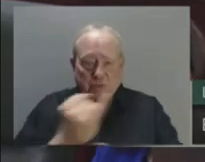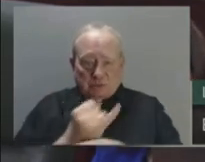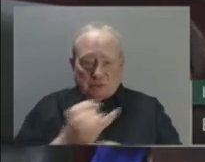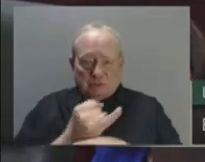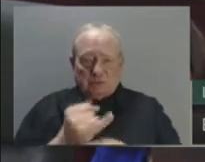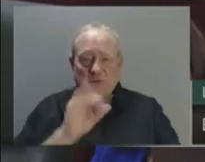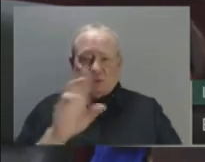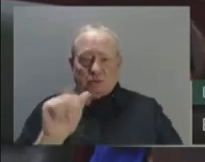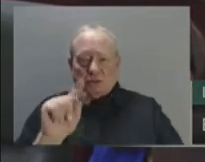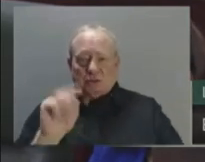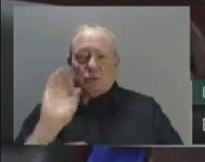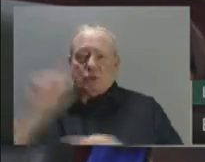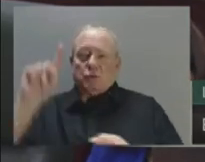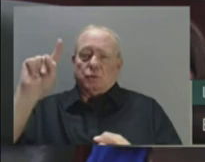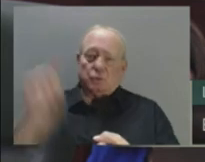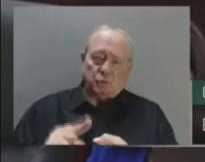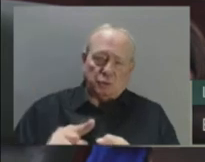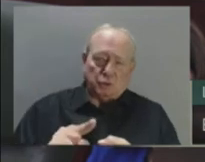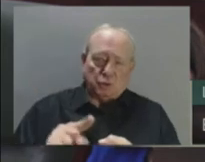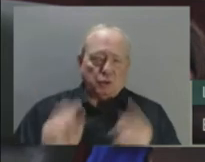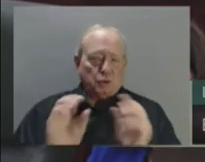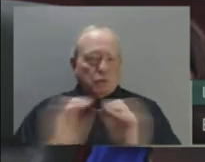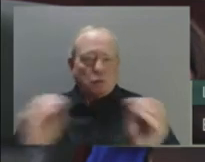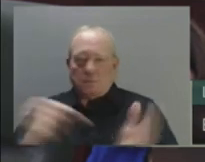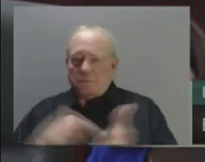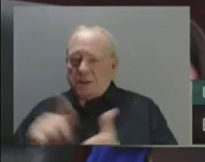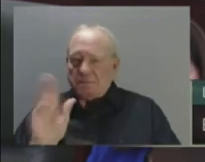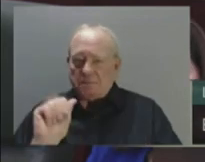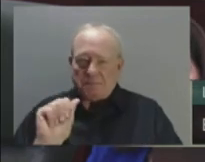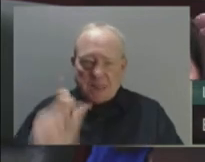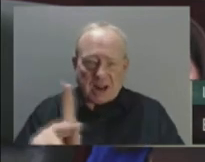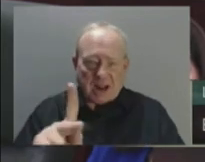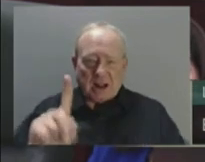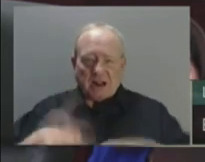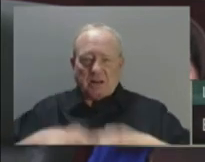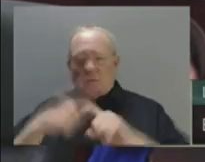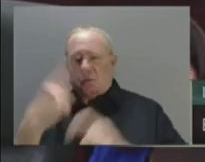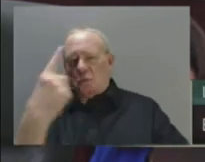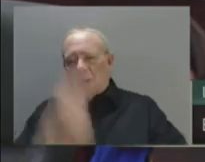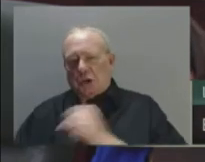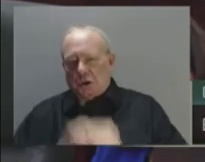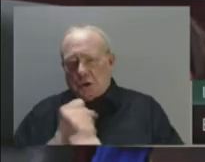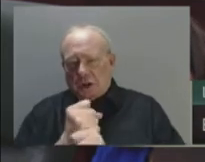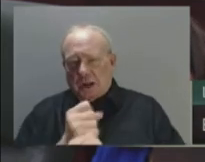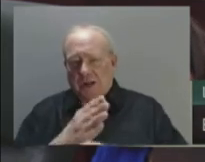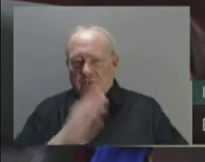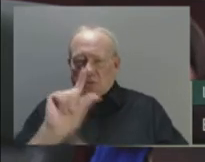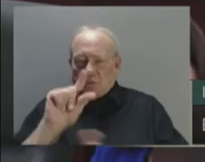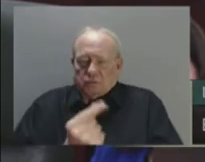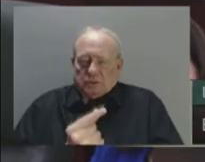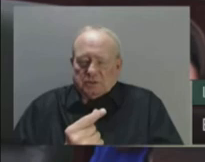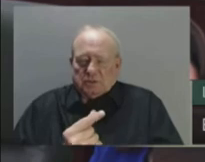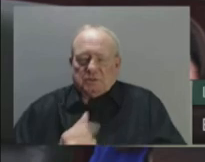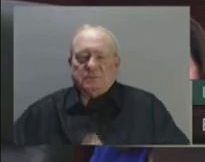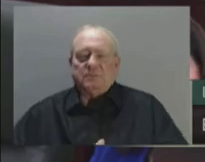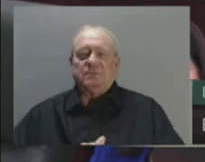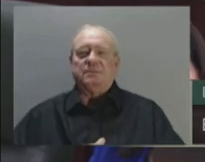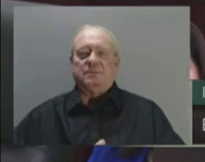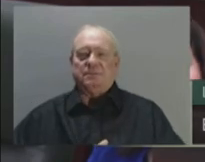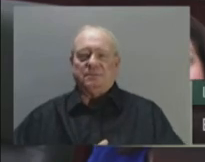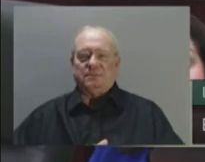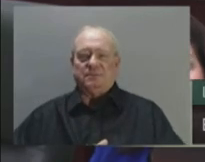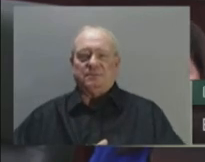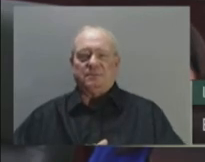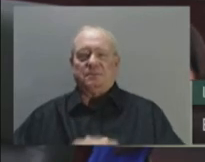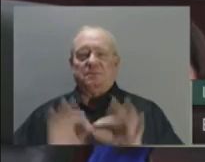to one year after graduation. Mr. Speaker, with so many families choosing Alberta, additional